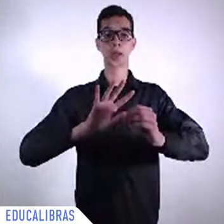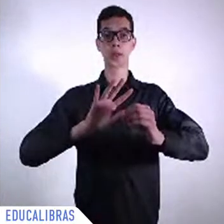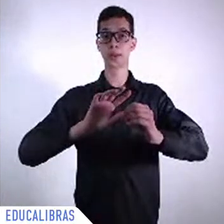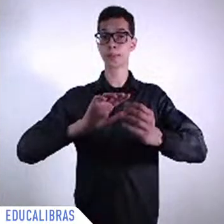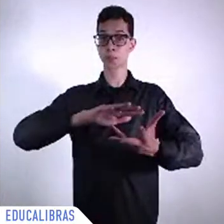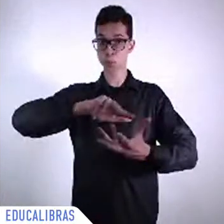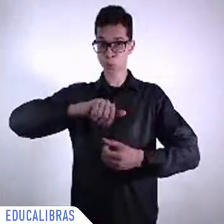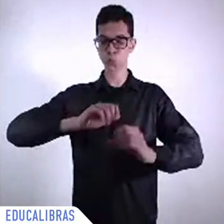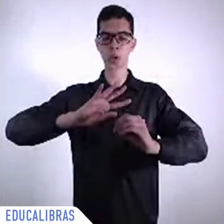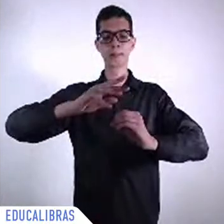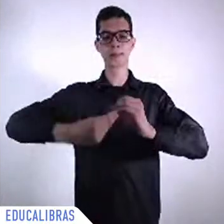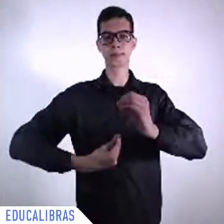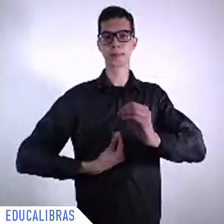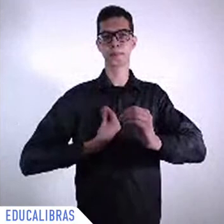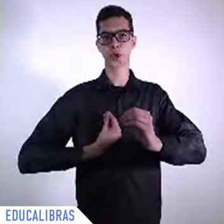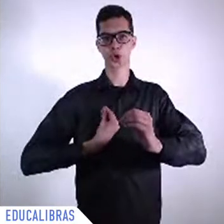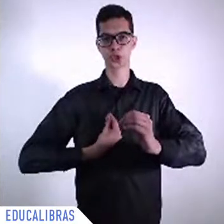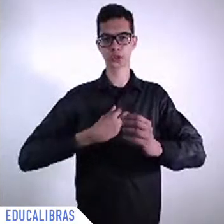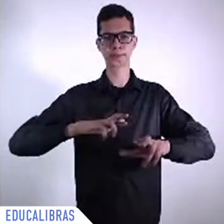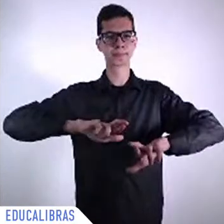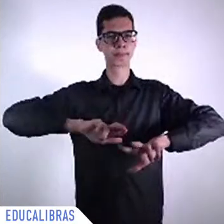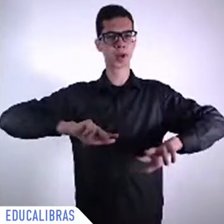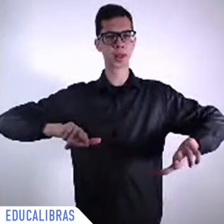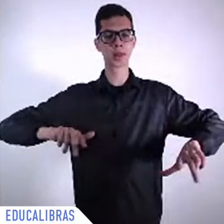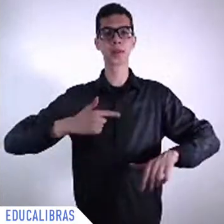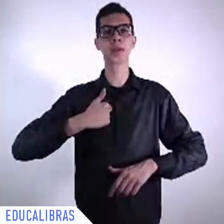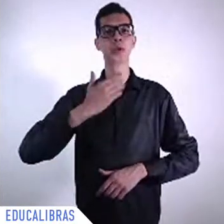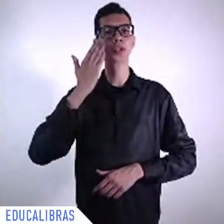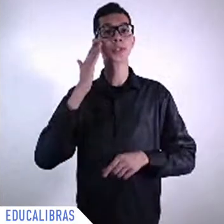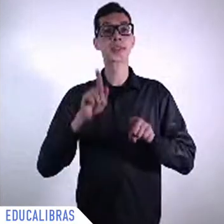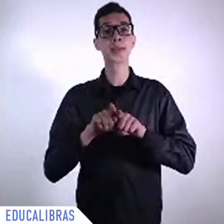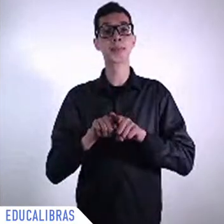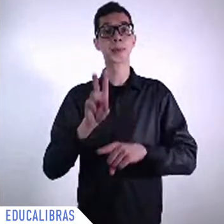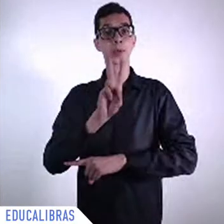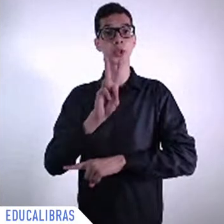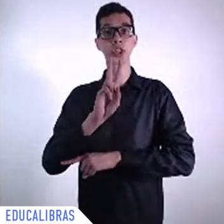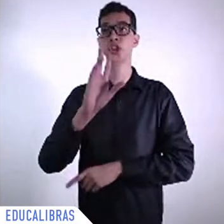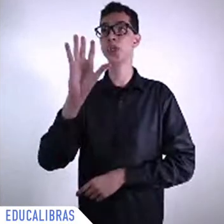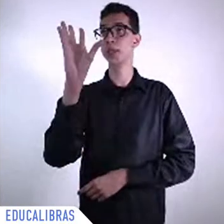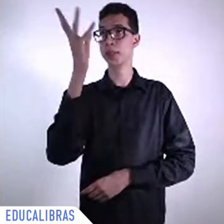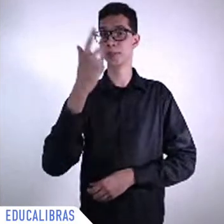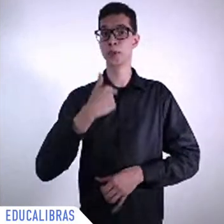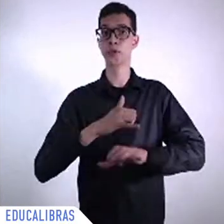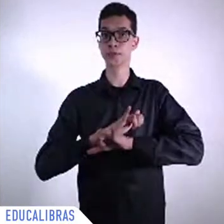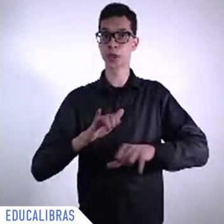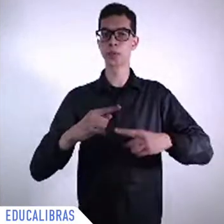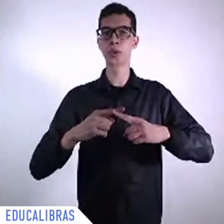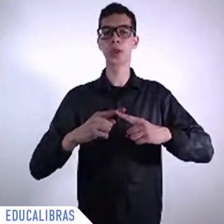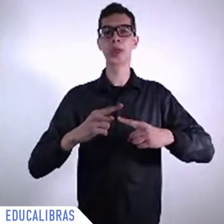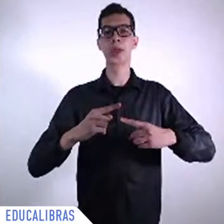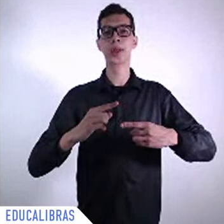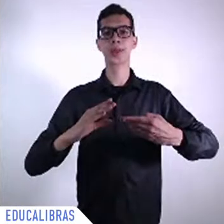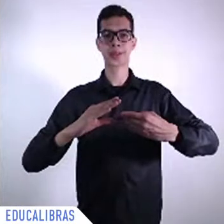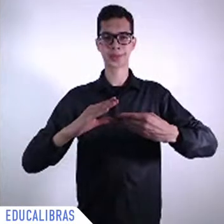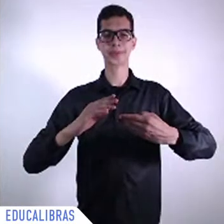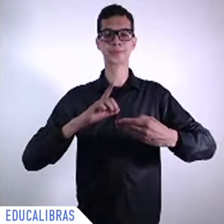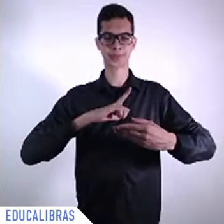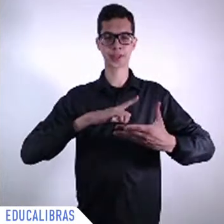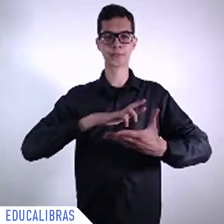Men in Biosphere program at UNESCO we have been working very closely with the scientific community with the experts